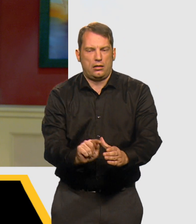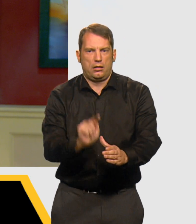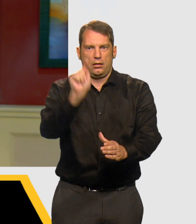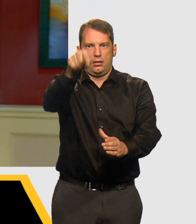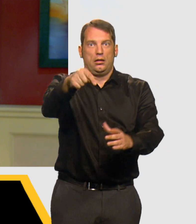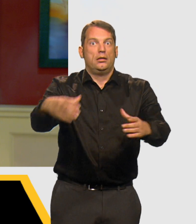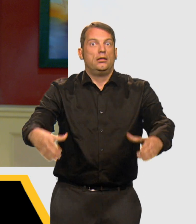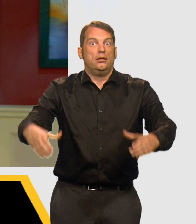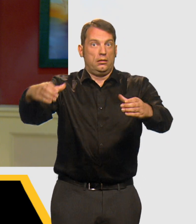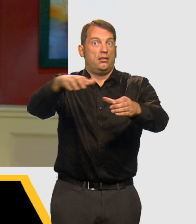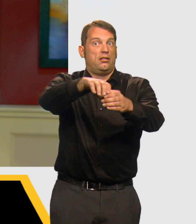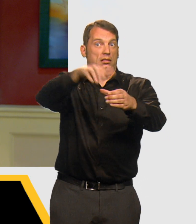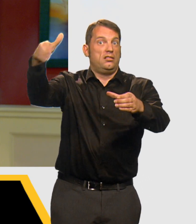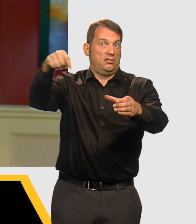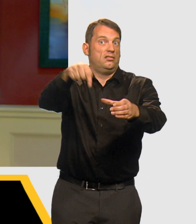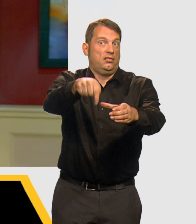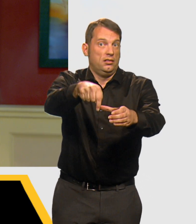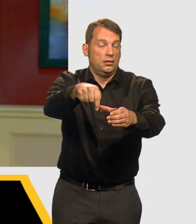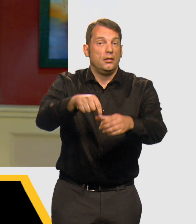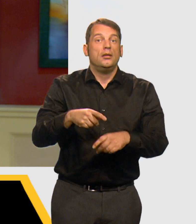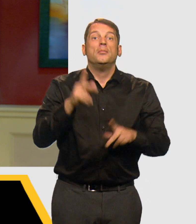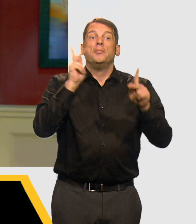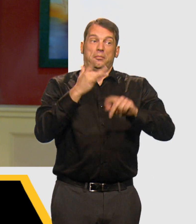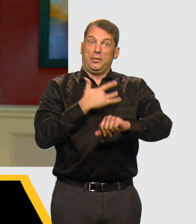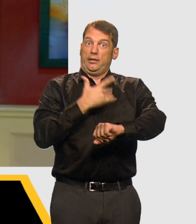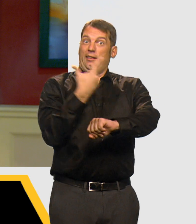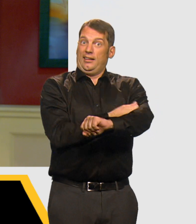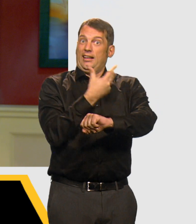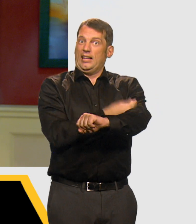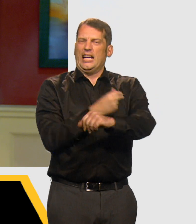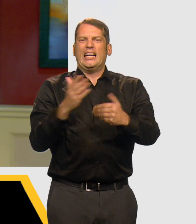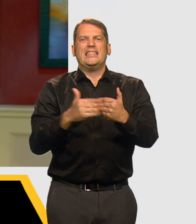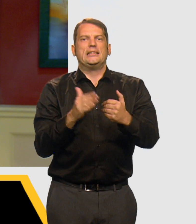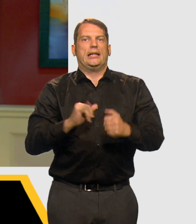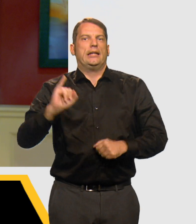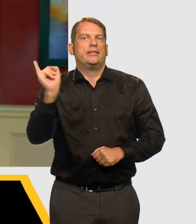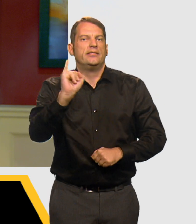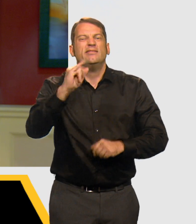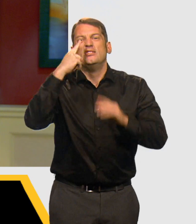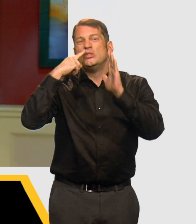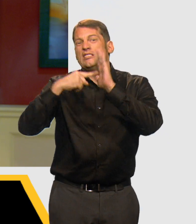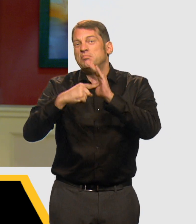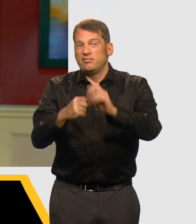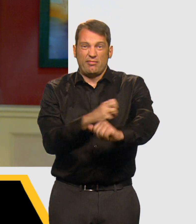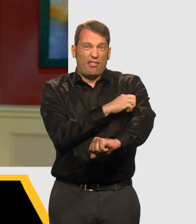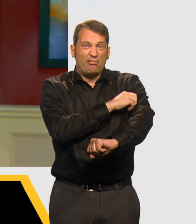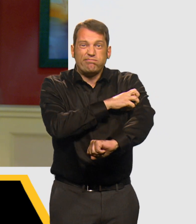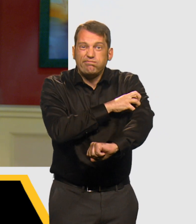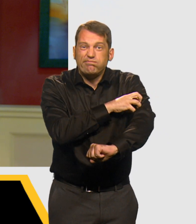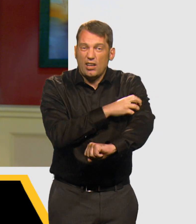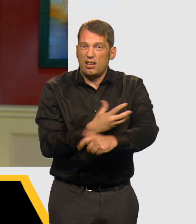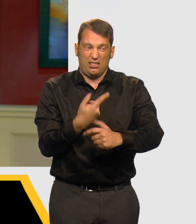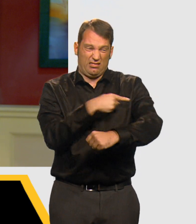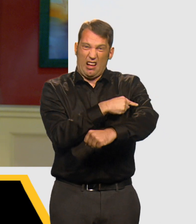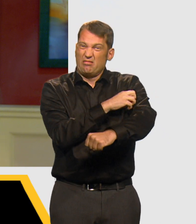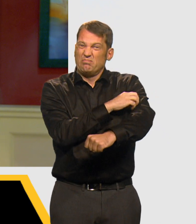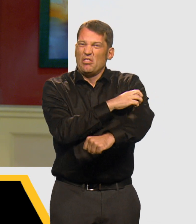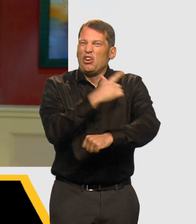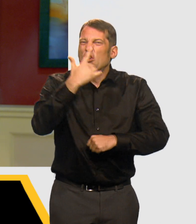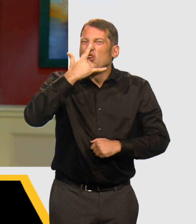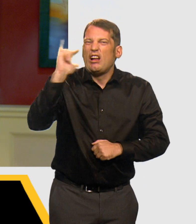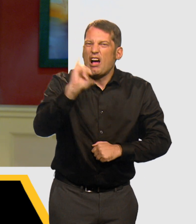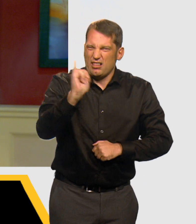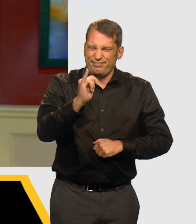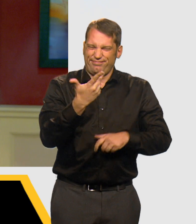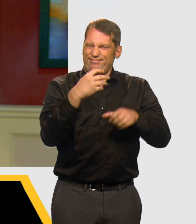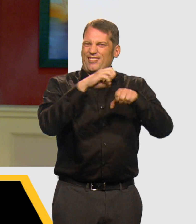pull from the tank, not the toilet bowl. People who inject drugs are susceptible to infections, such as an abscess.